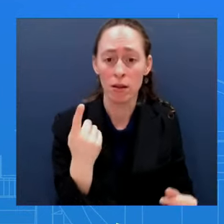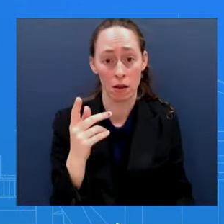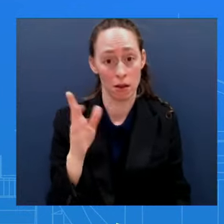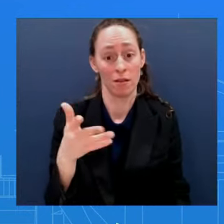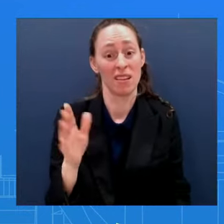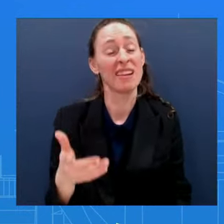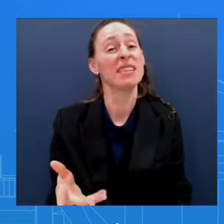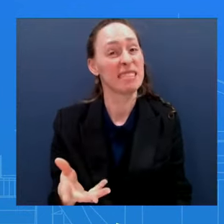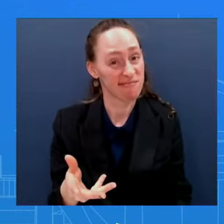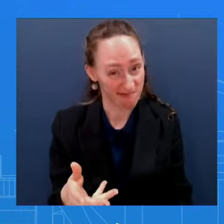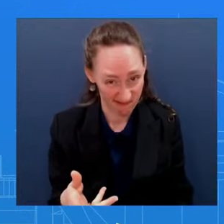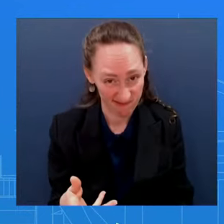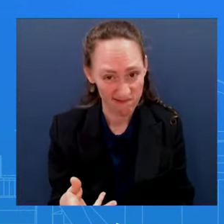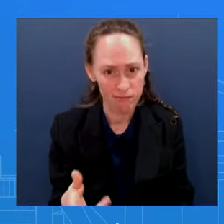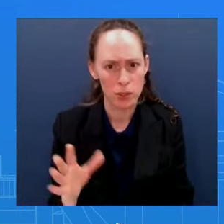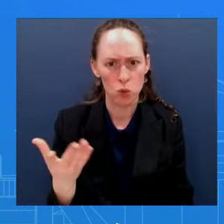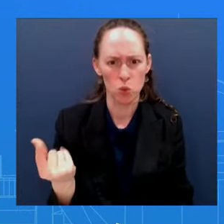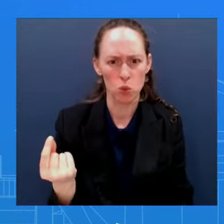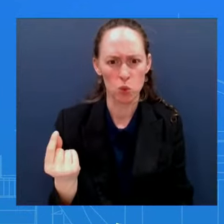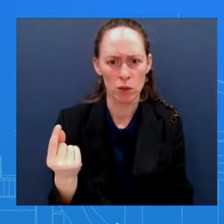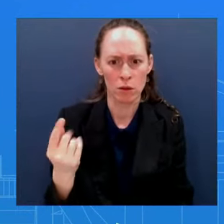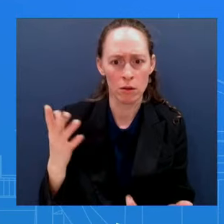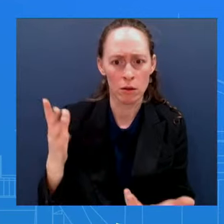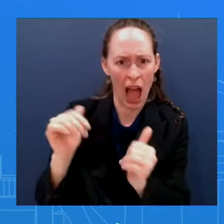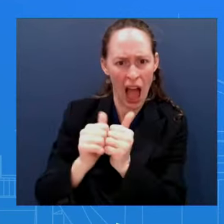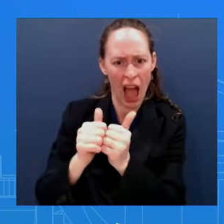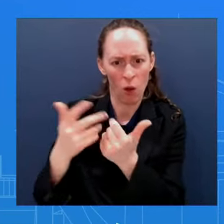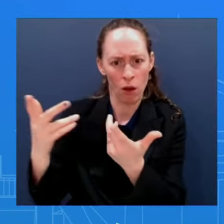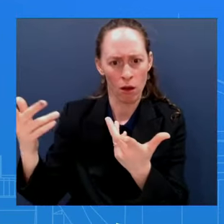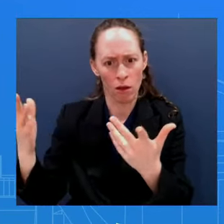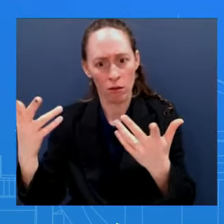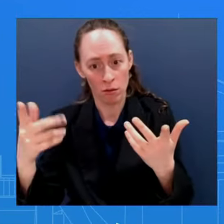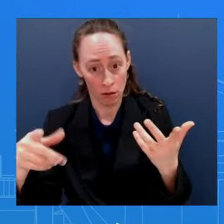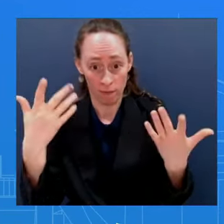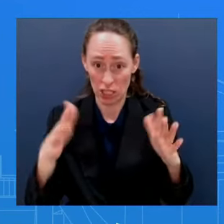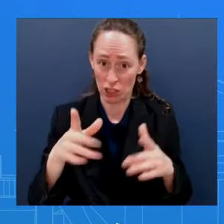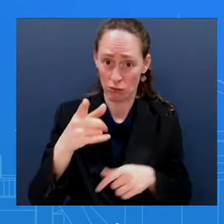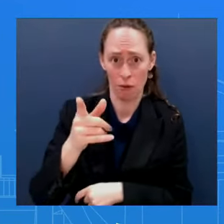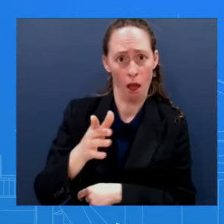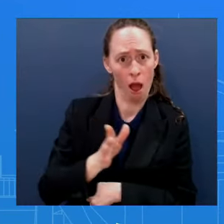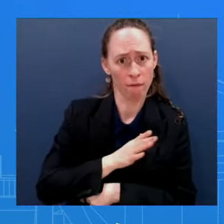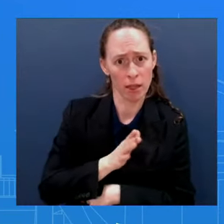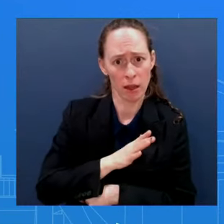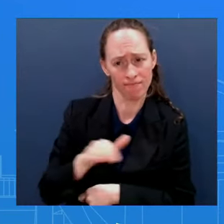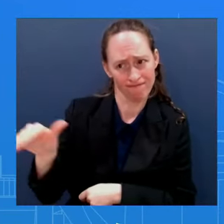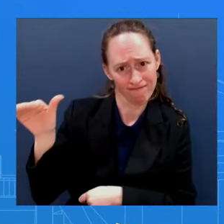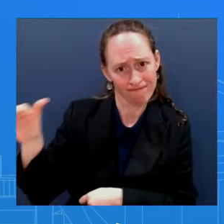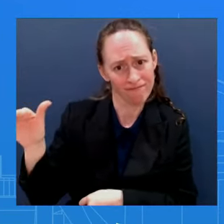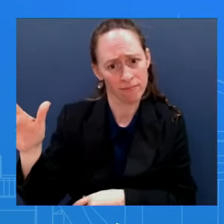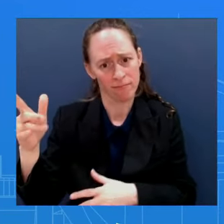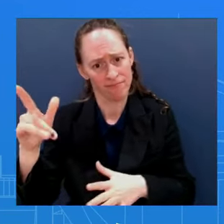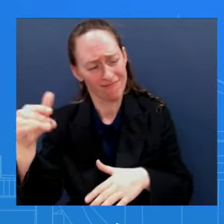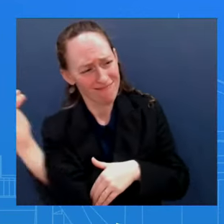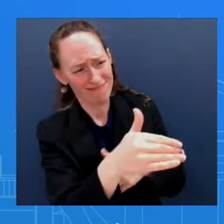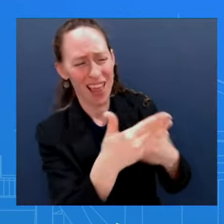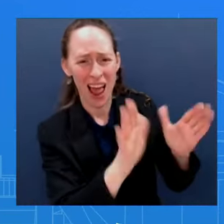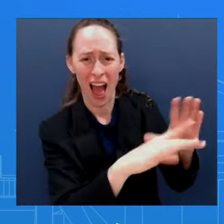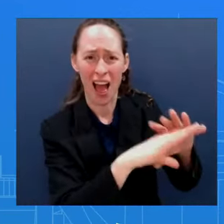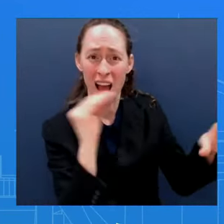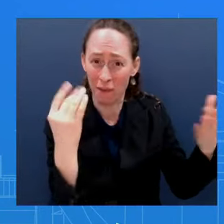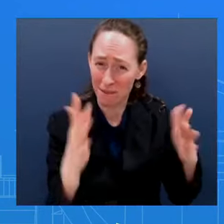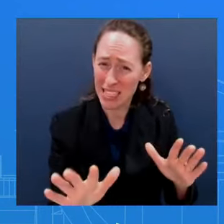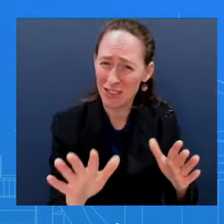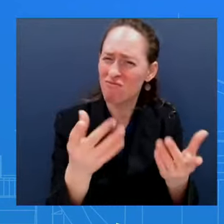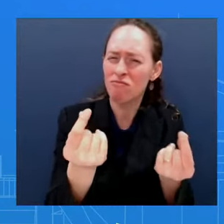hostages? sadly don't have a whole lot of specific information about where each of the hostages are Who's